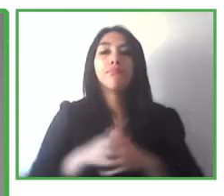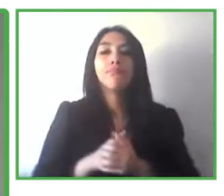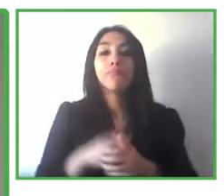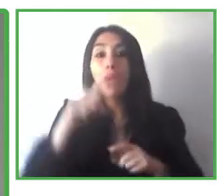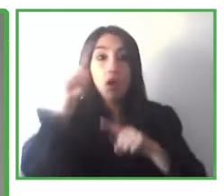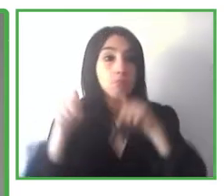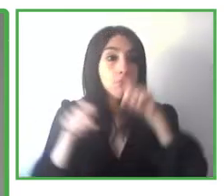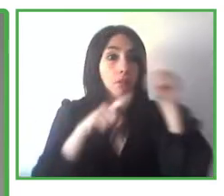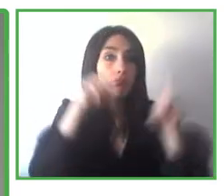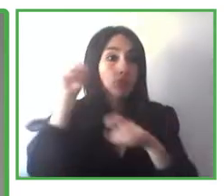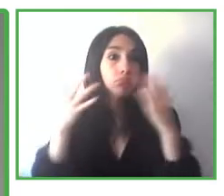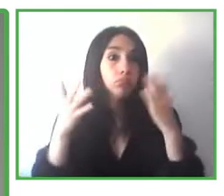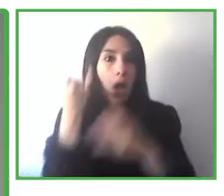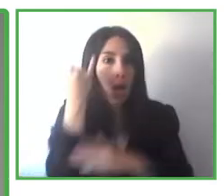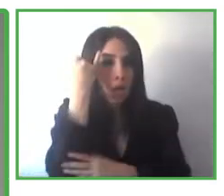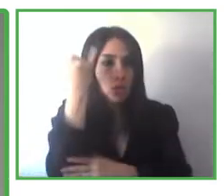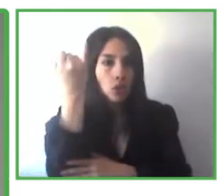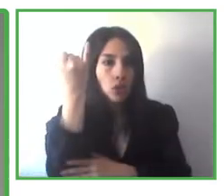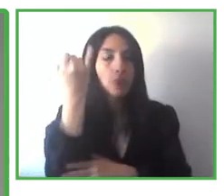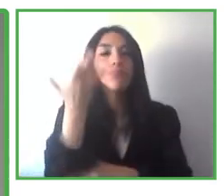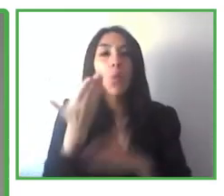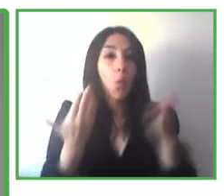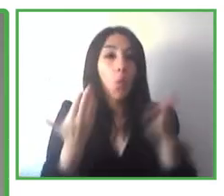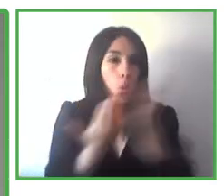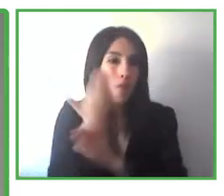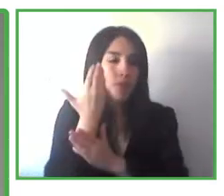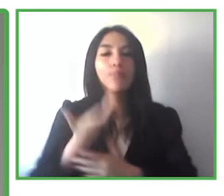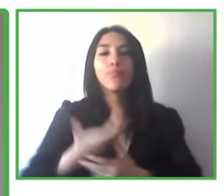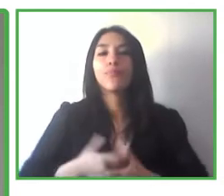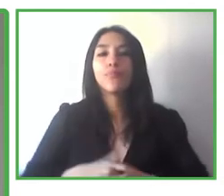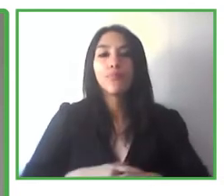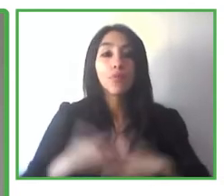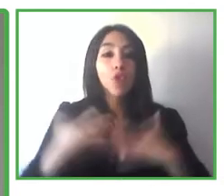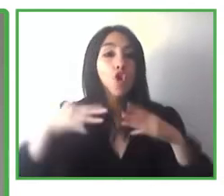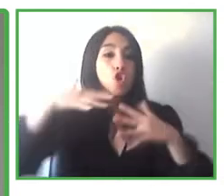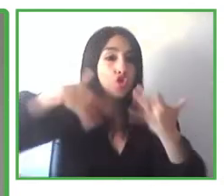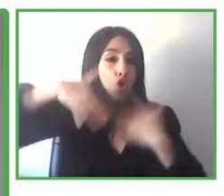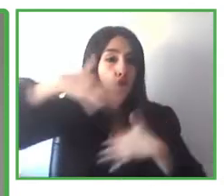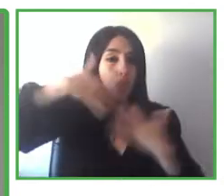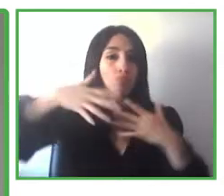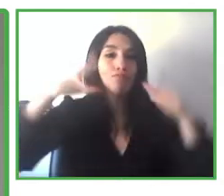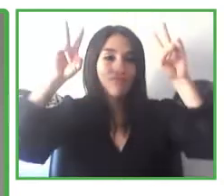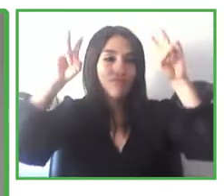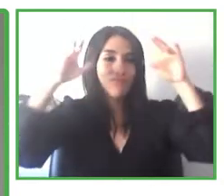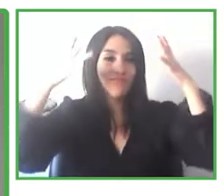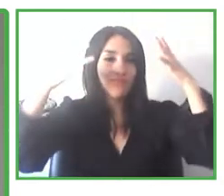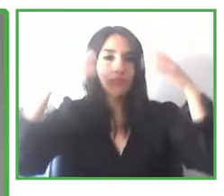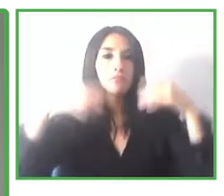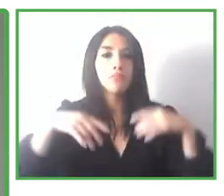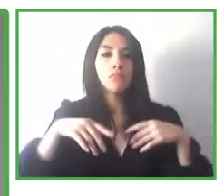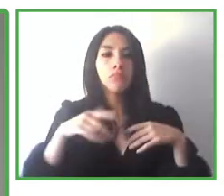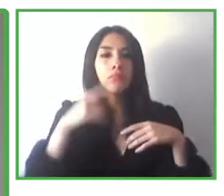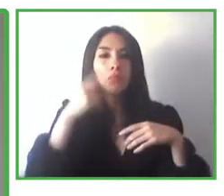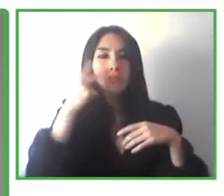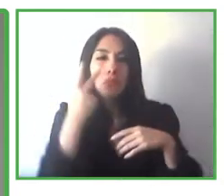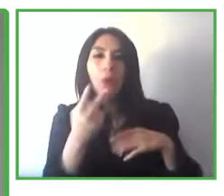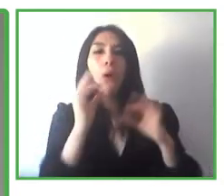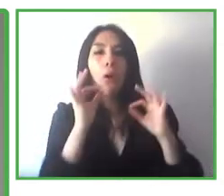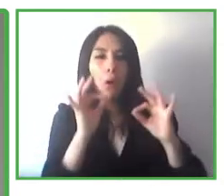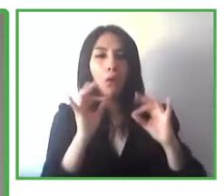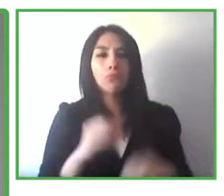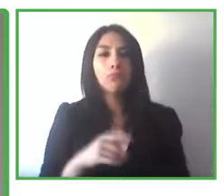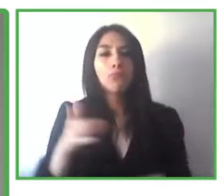and consulting on innovation, social innovation in the digital area. Of